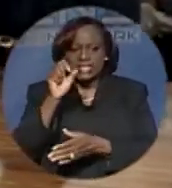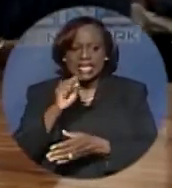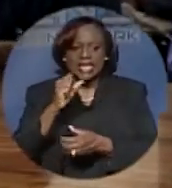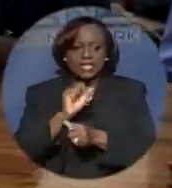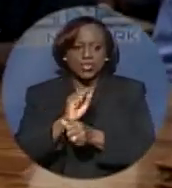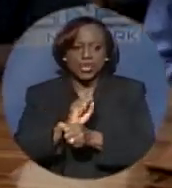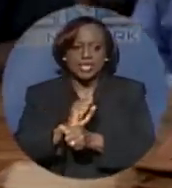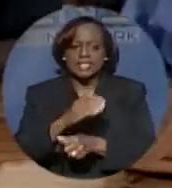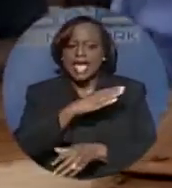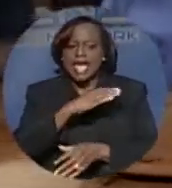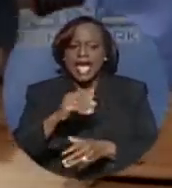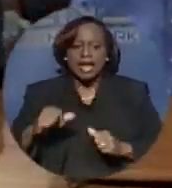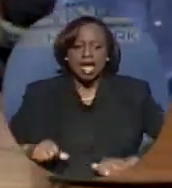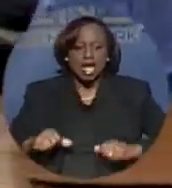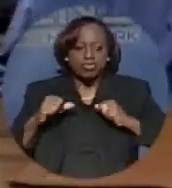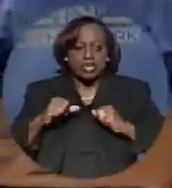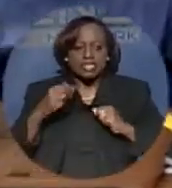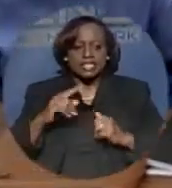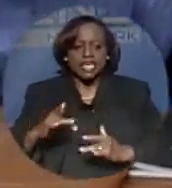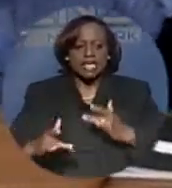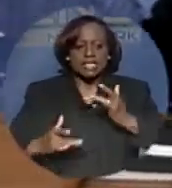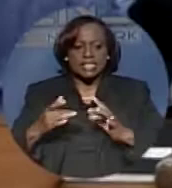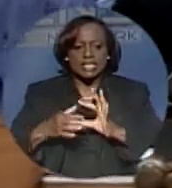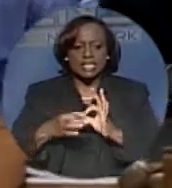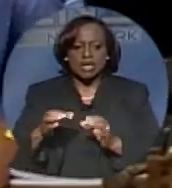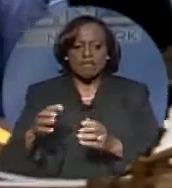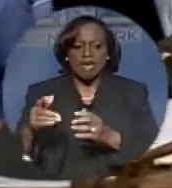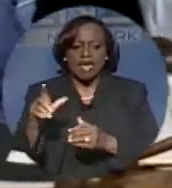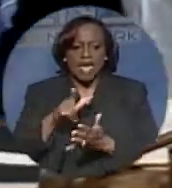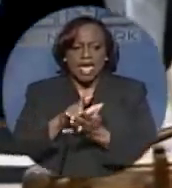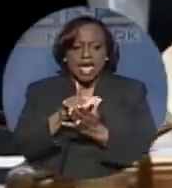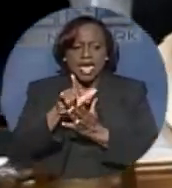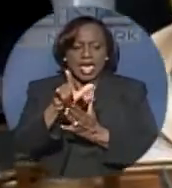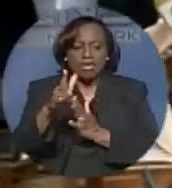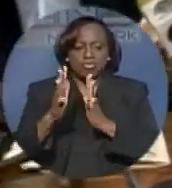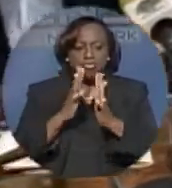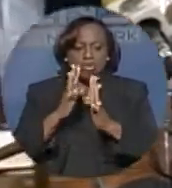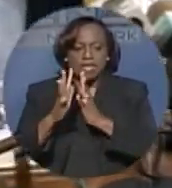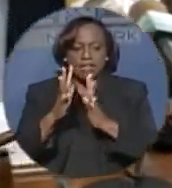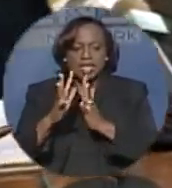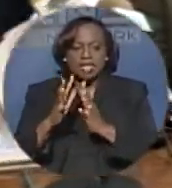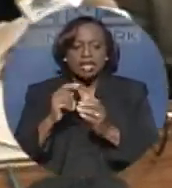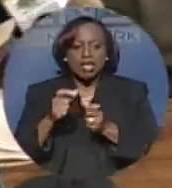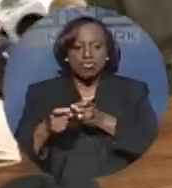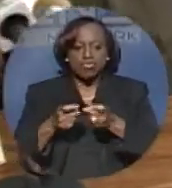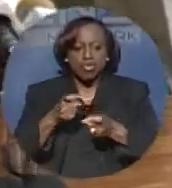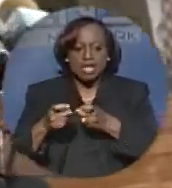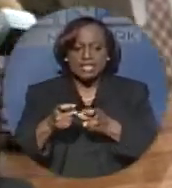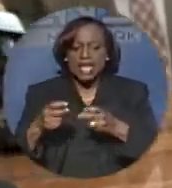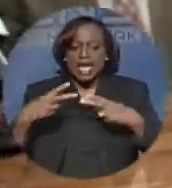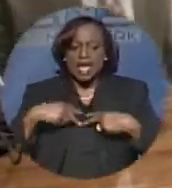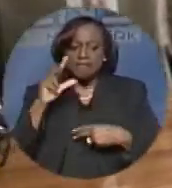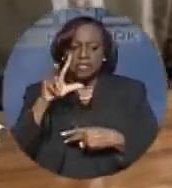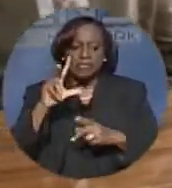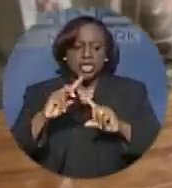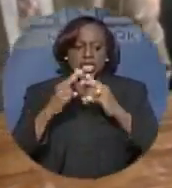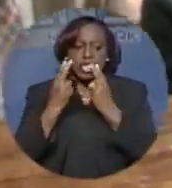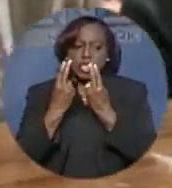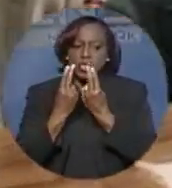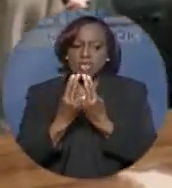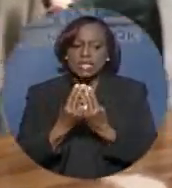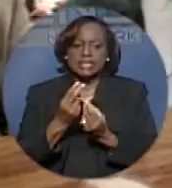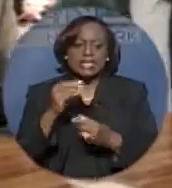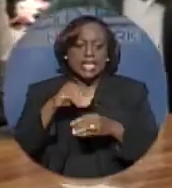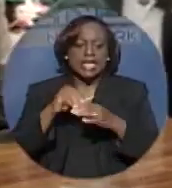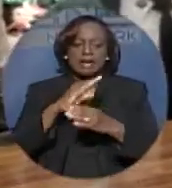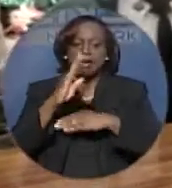and failure to address the concerns of air traffic controllers, has these three unions up in arms. And if the Minister does not bring